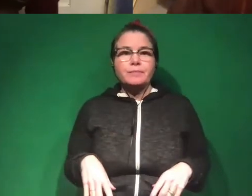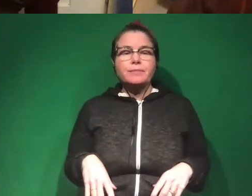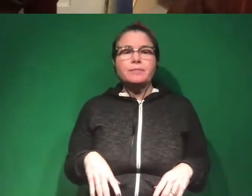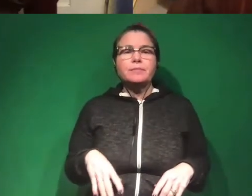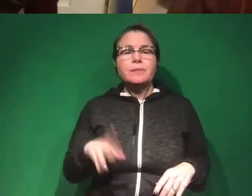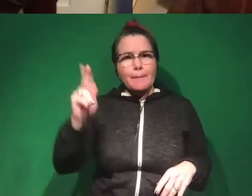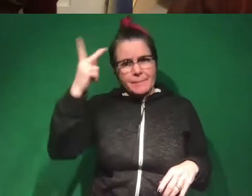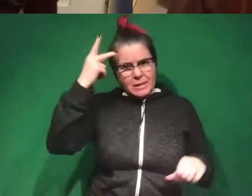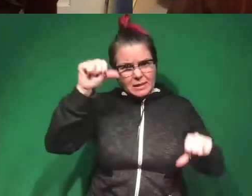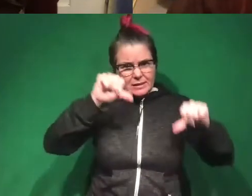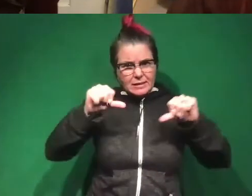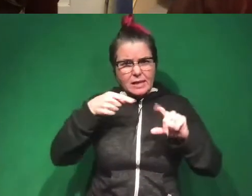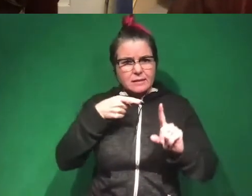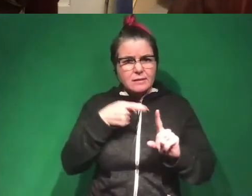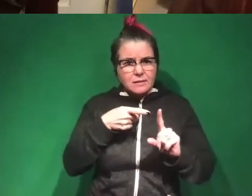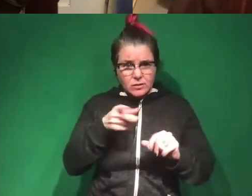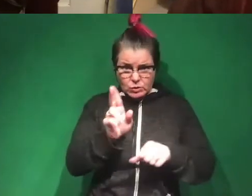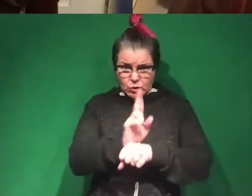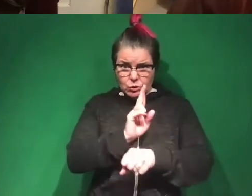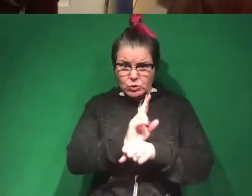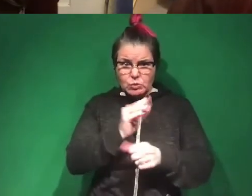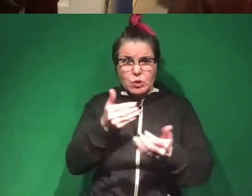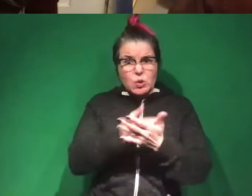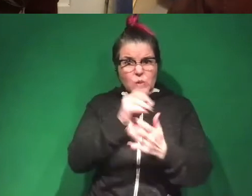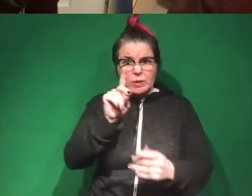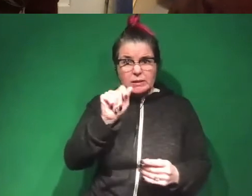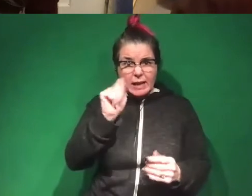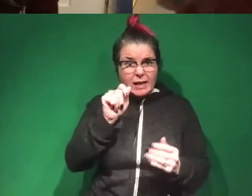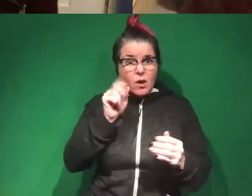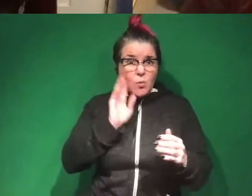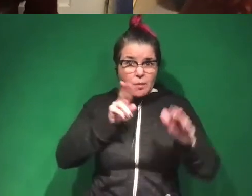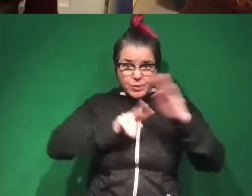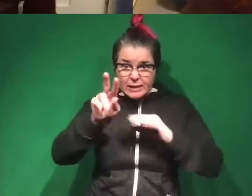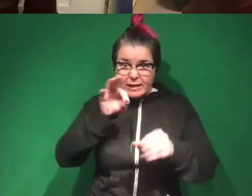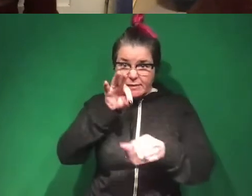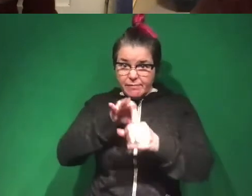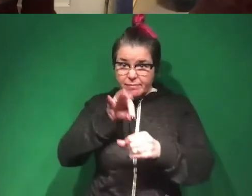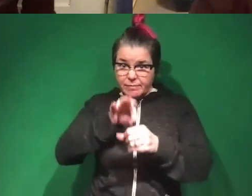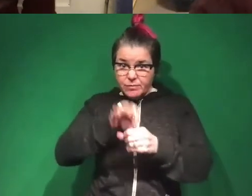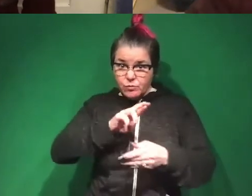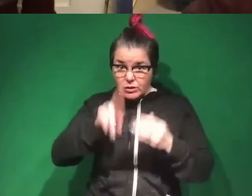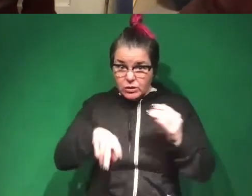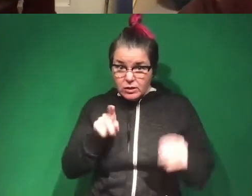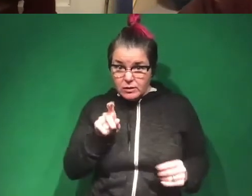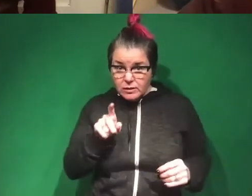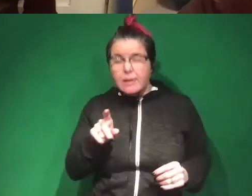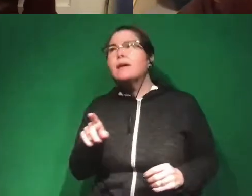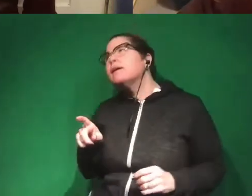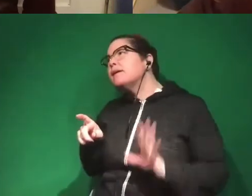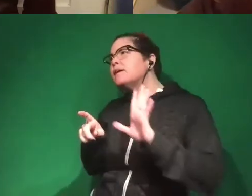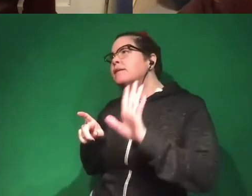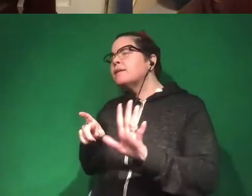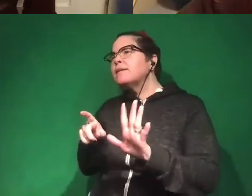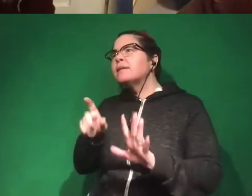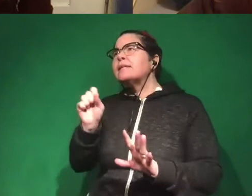political science, do you actually use your newfound data to predict election outcomes? Hmm, we do. Well, let me put it, let me back up.